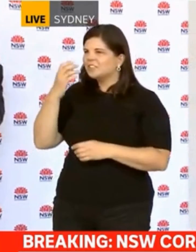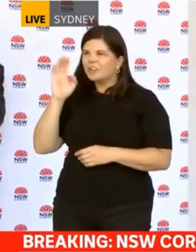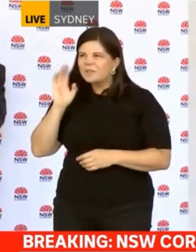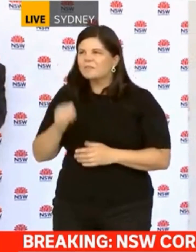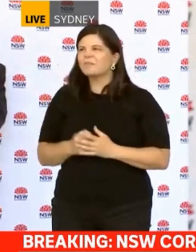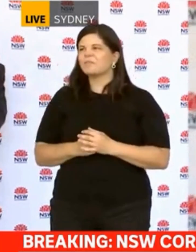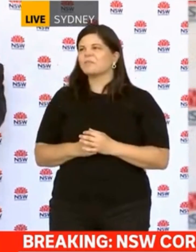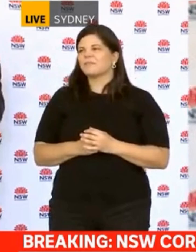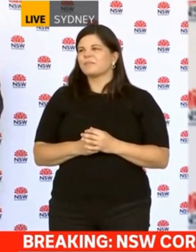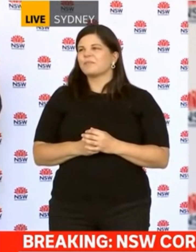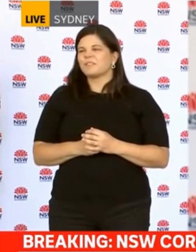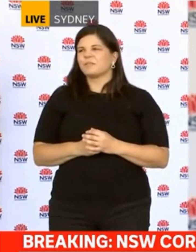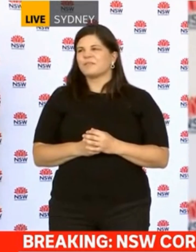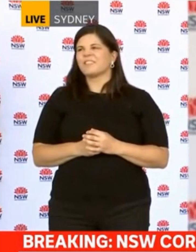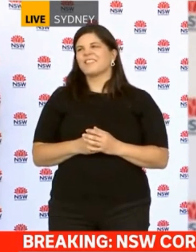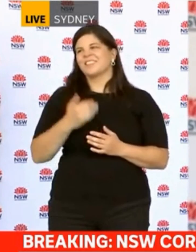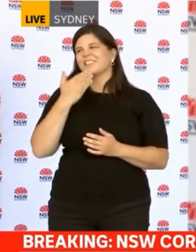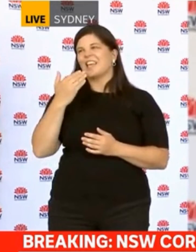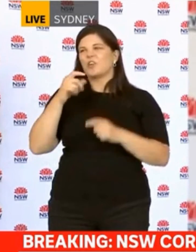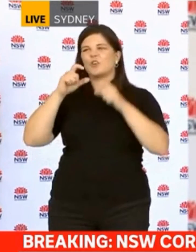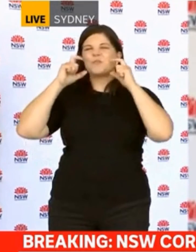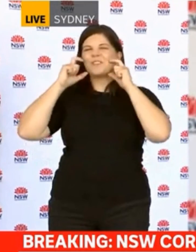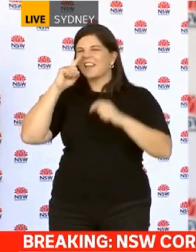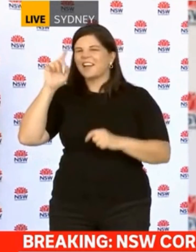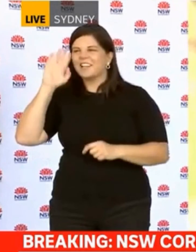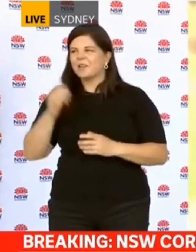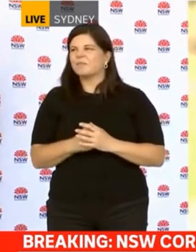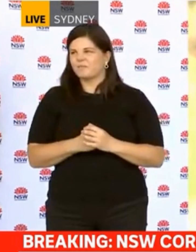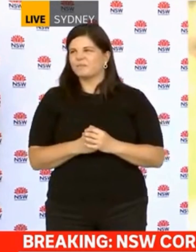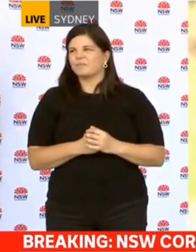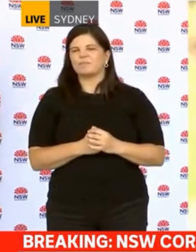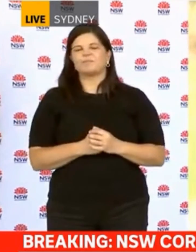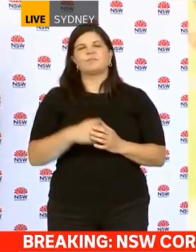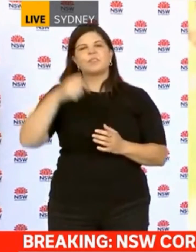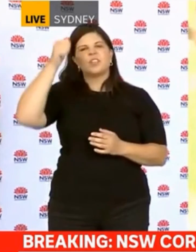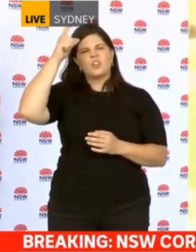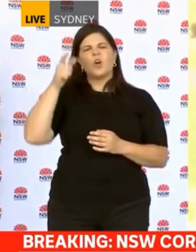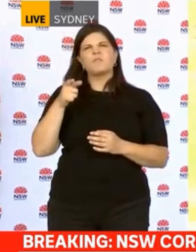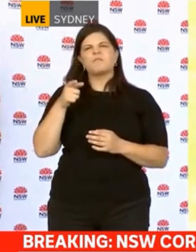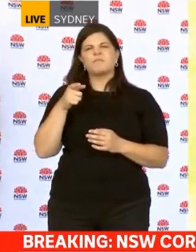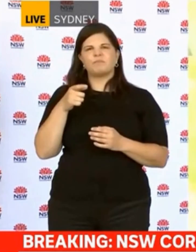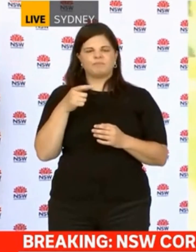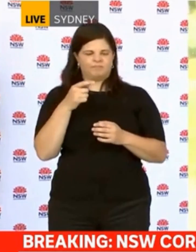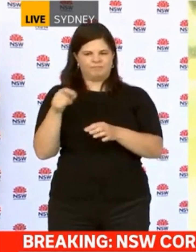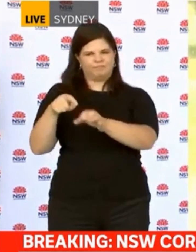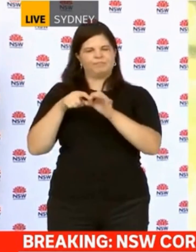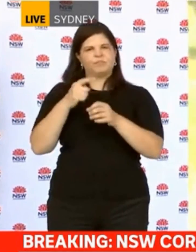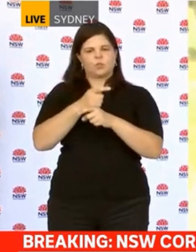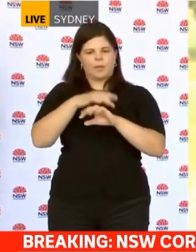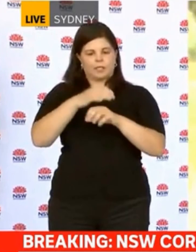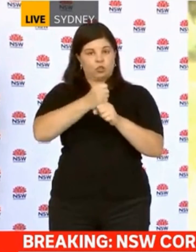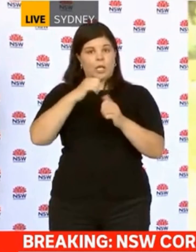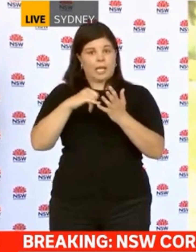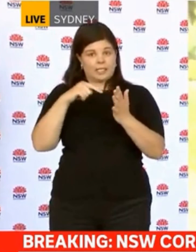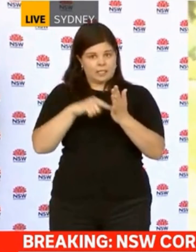I'm sorry. I can't hear your question. I'm so sorry. No, that's okay. Thank you for being safe. states and territories to kind of hands off our GST. Would you ask the